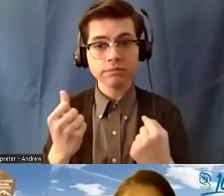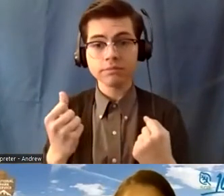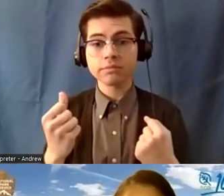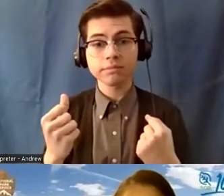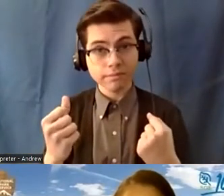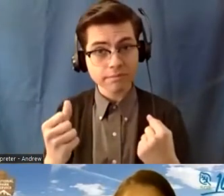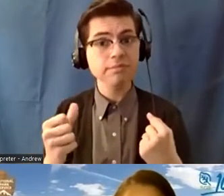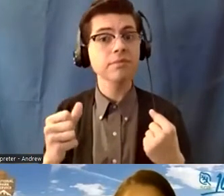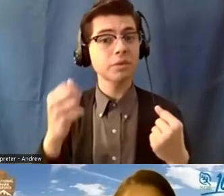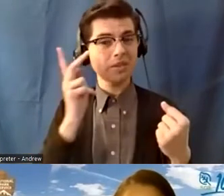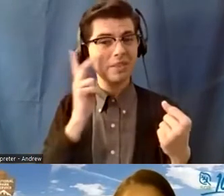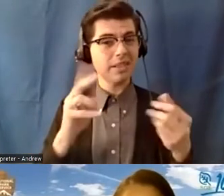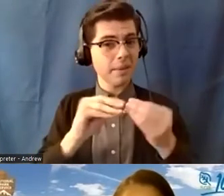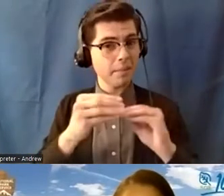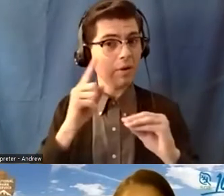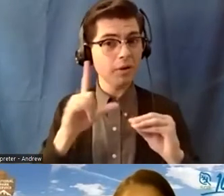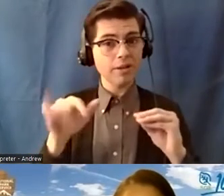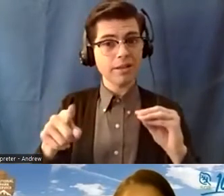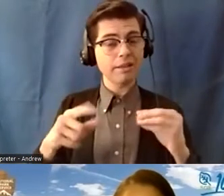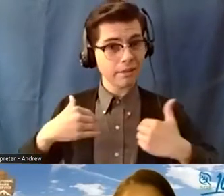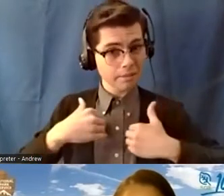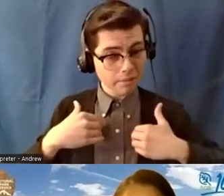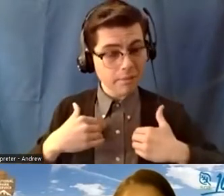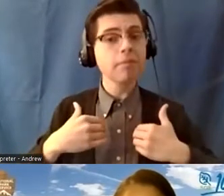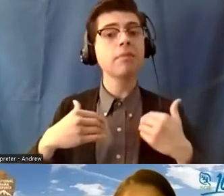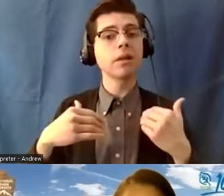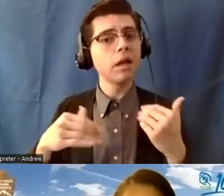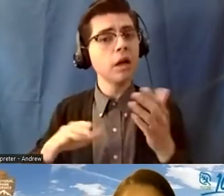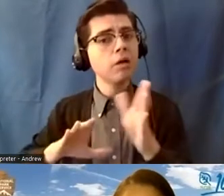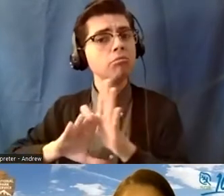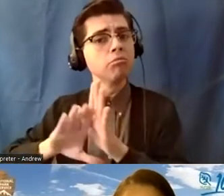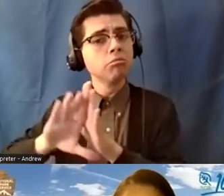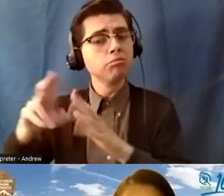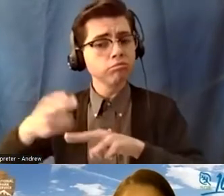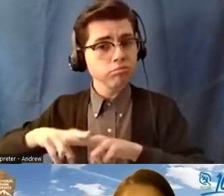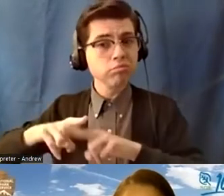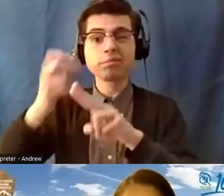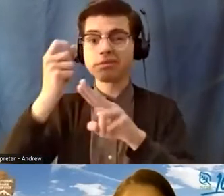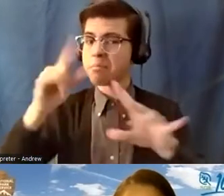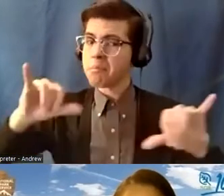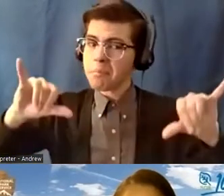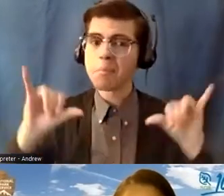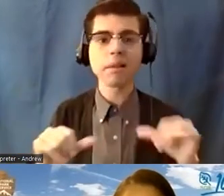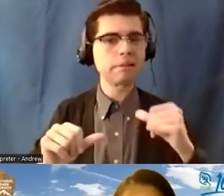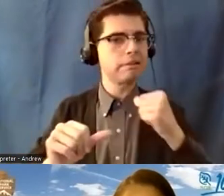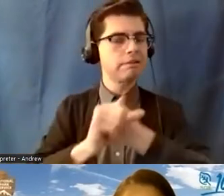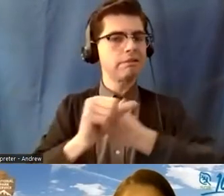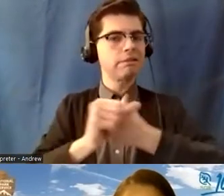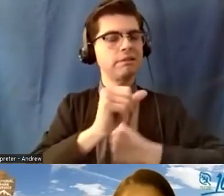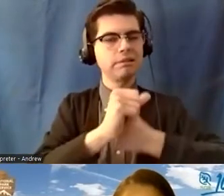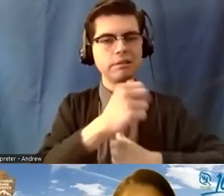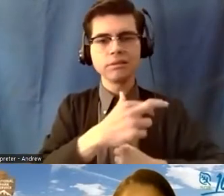come up, but it's a still highly endangered species with more work to go. But